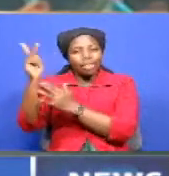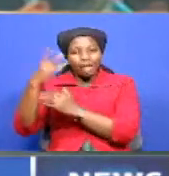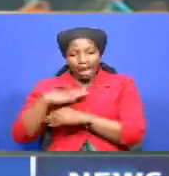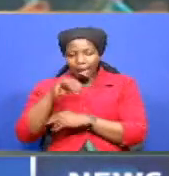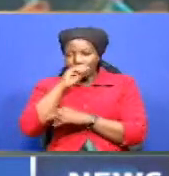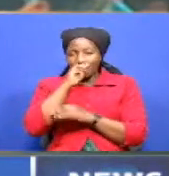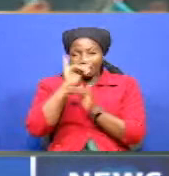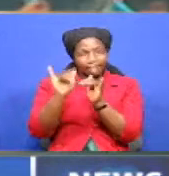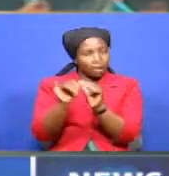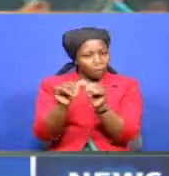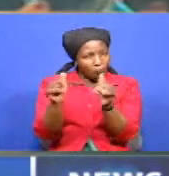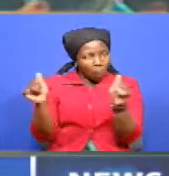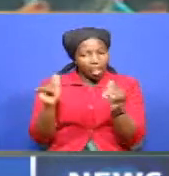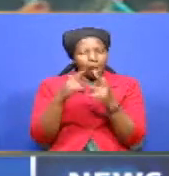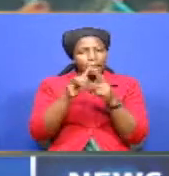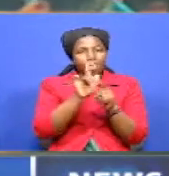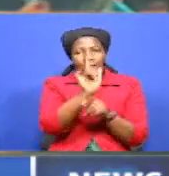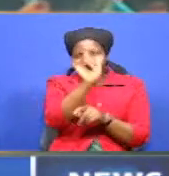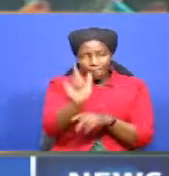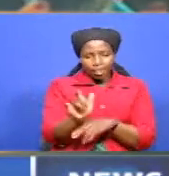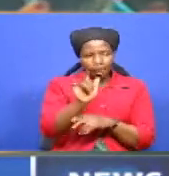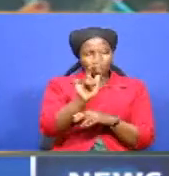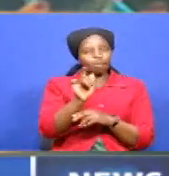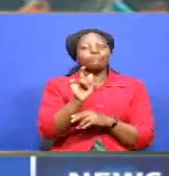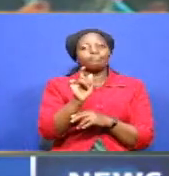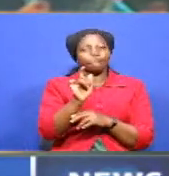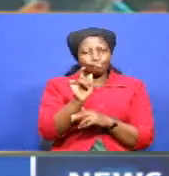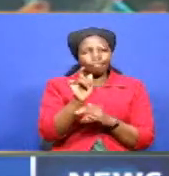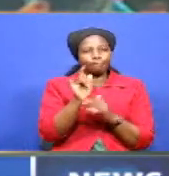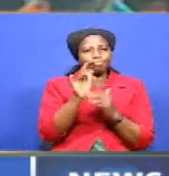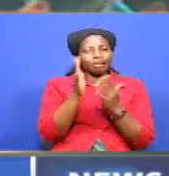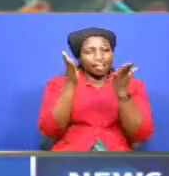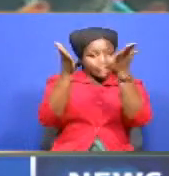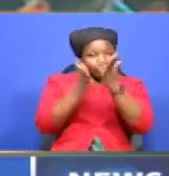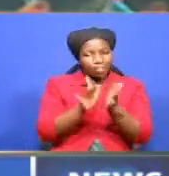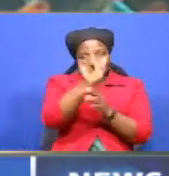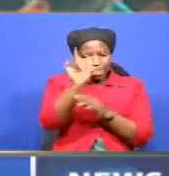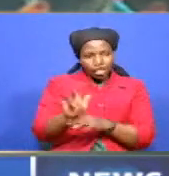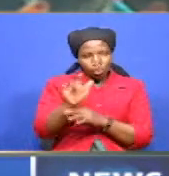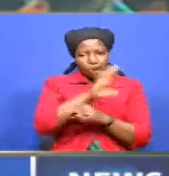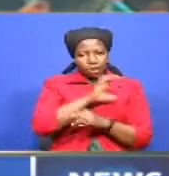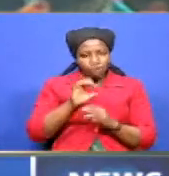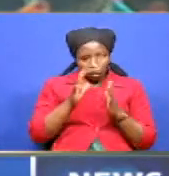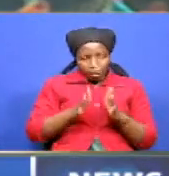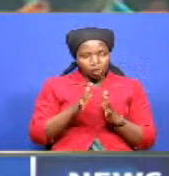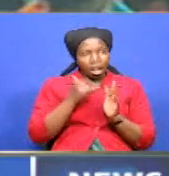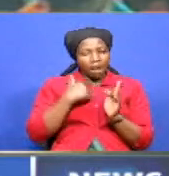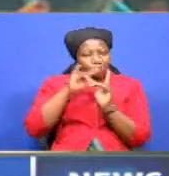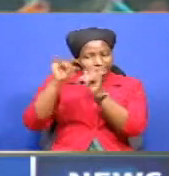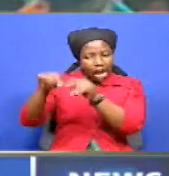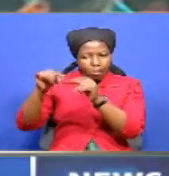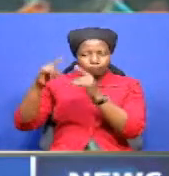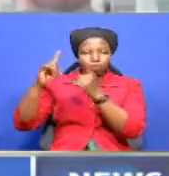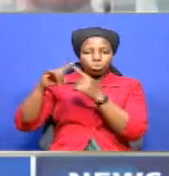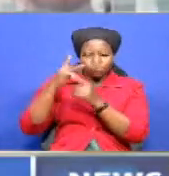Regional Coordinated George Natembea conducted a fact-finding mission along the Kenya-Tanzania common border.